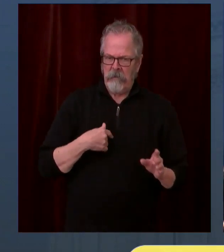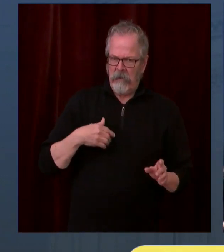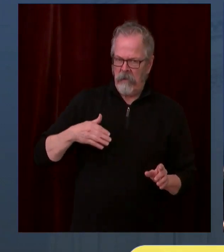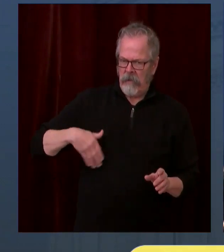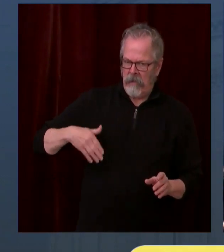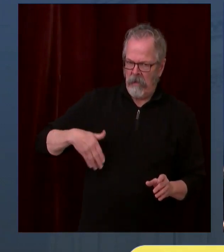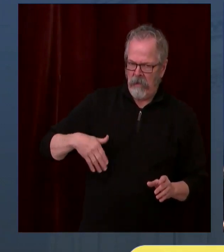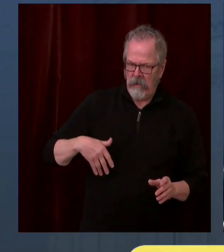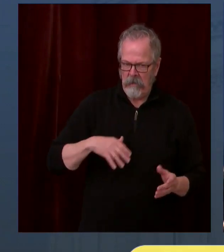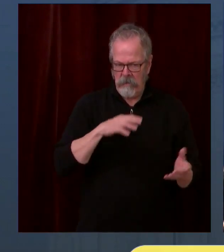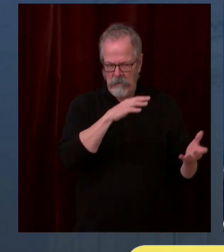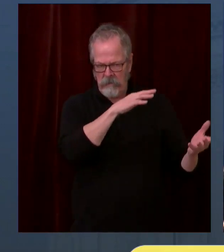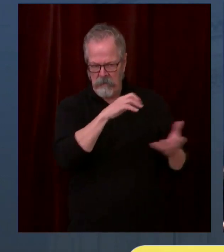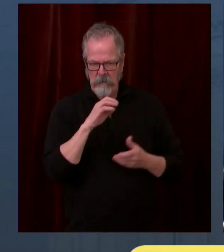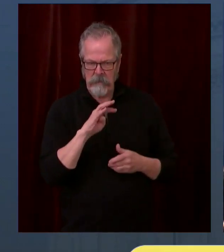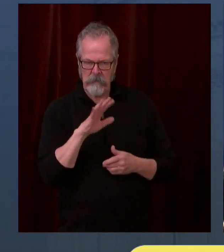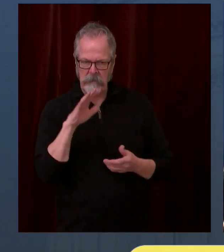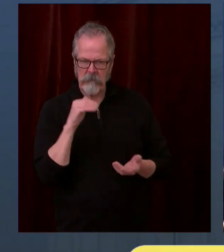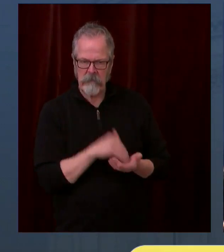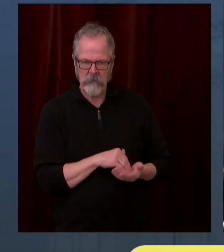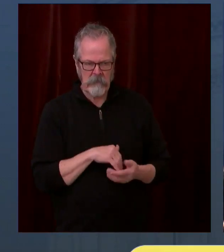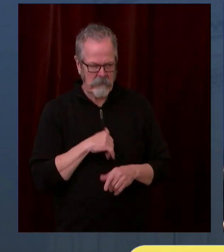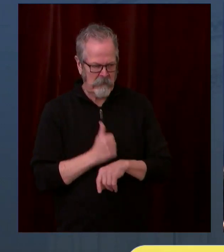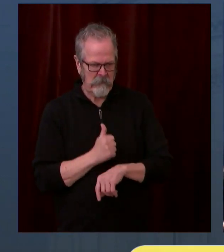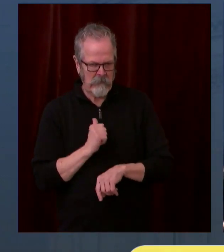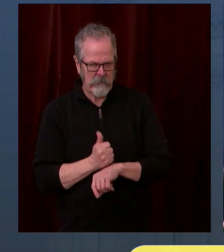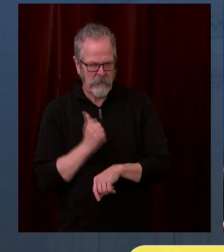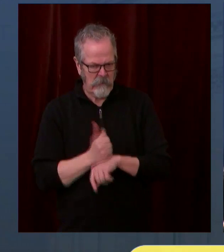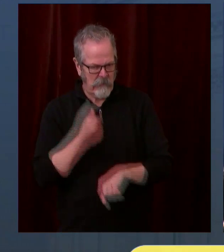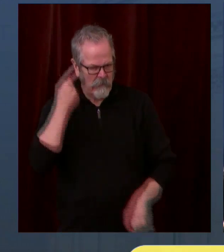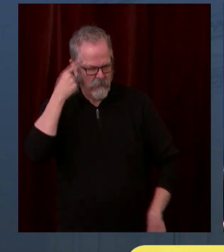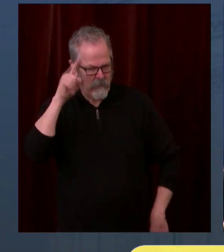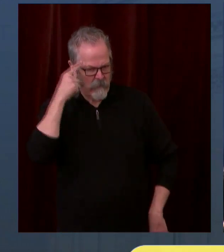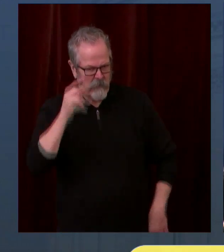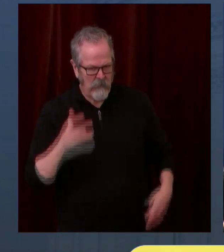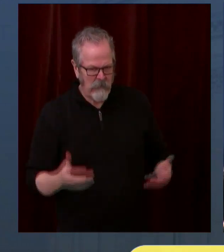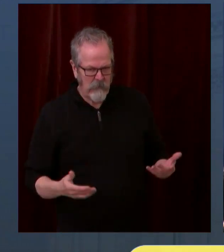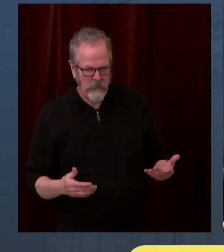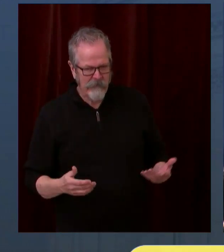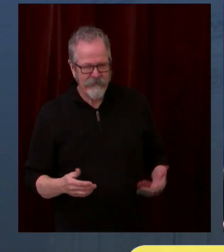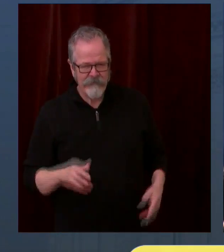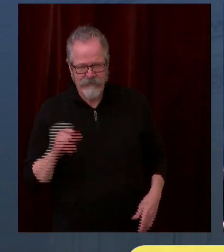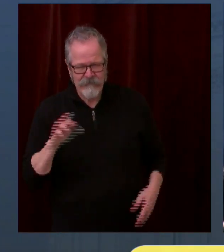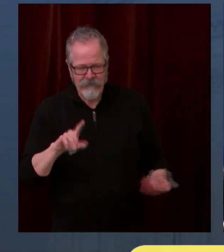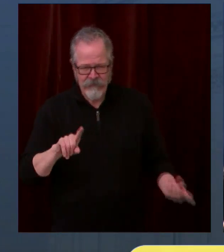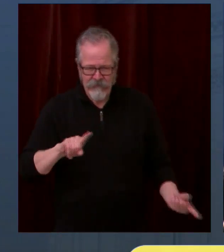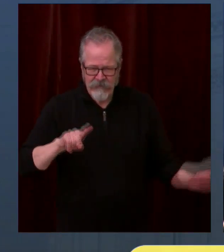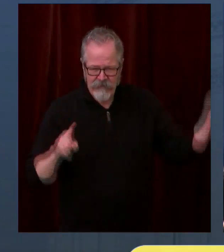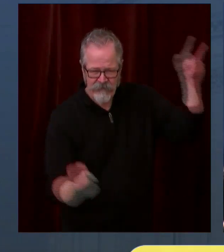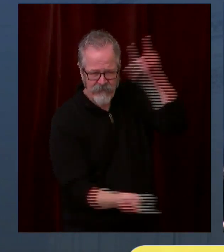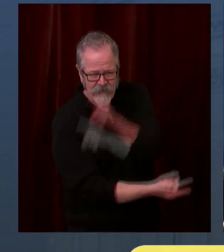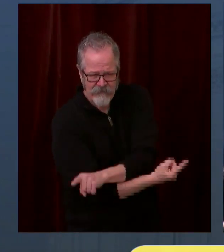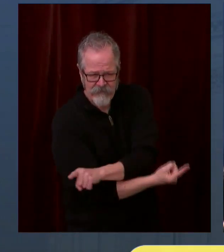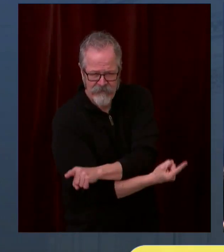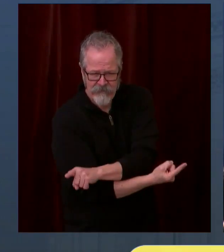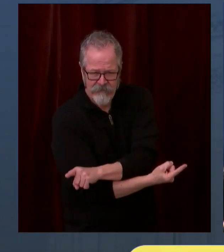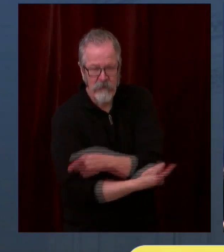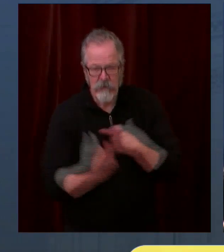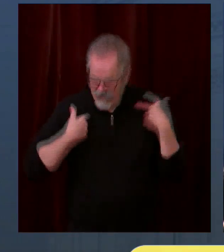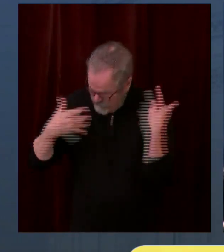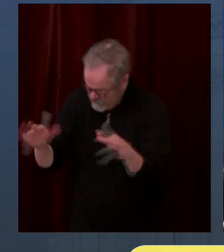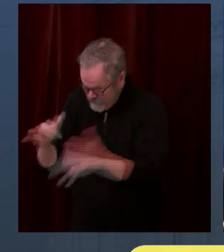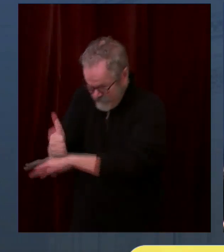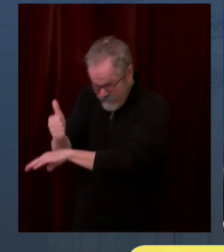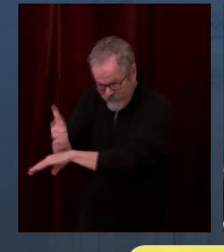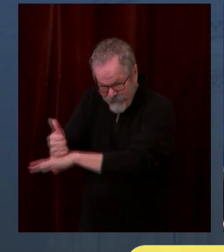preparing the logistics to have the vaccine delivered, frankly, even if the doses don't come. So